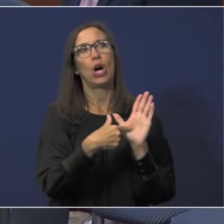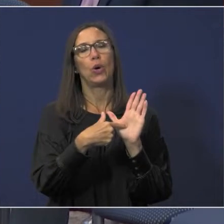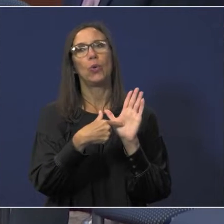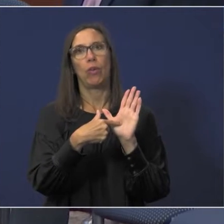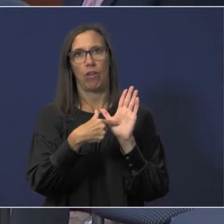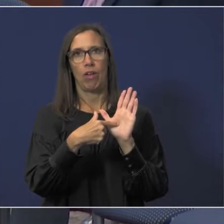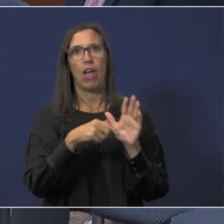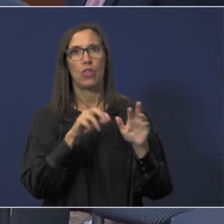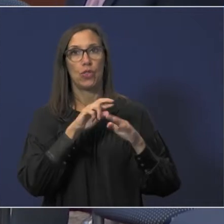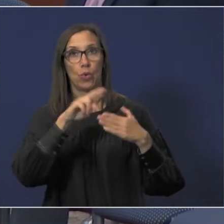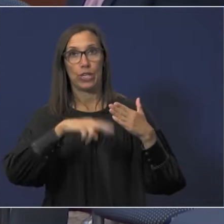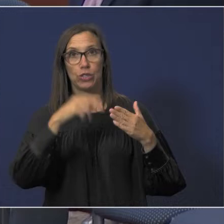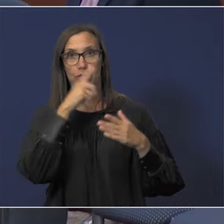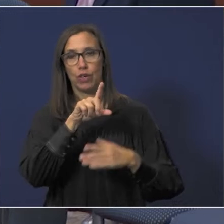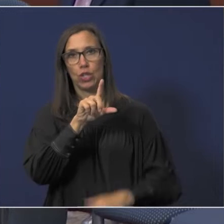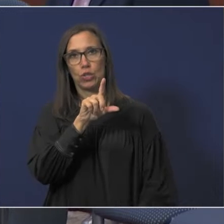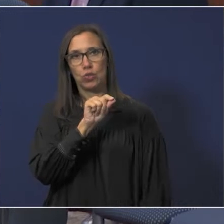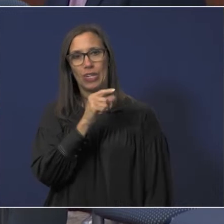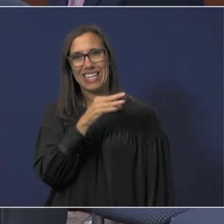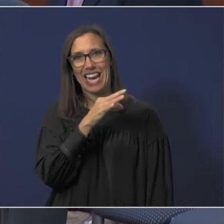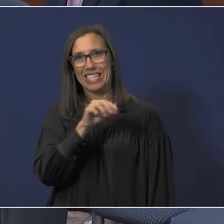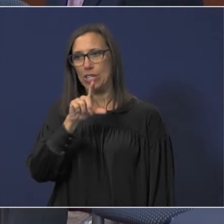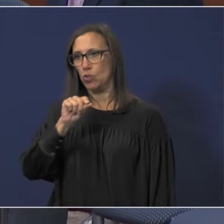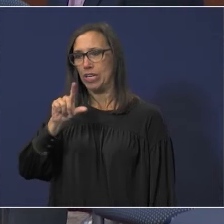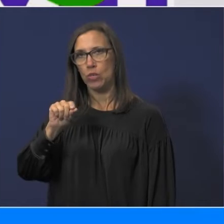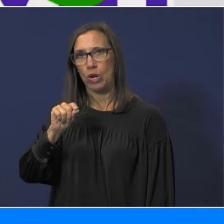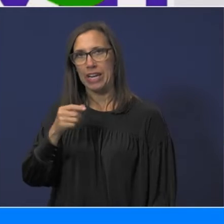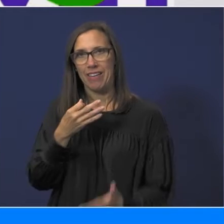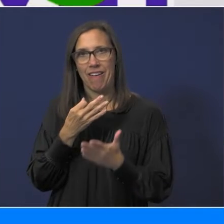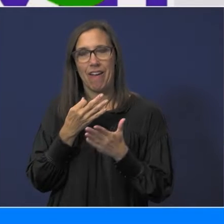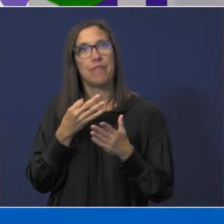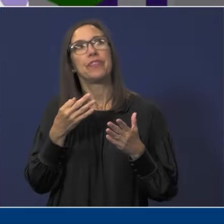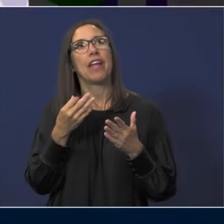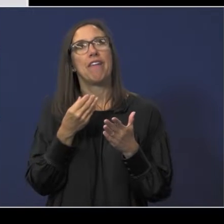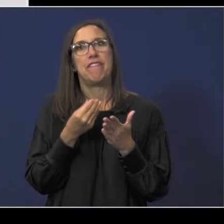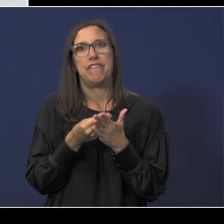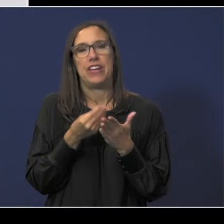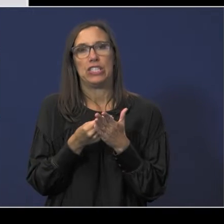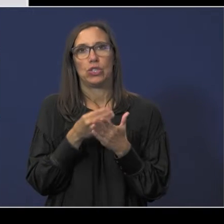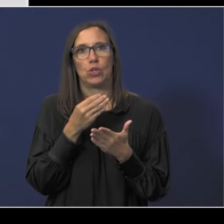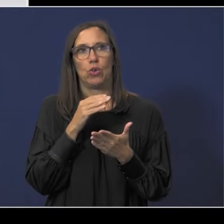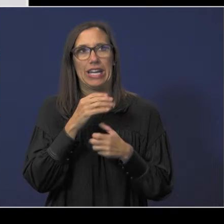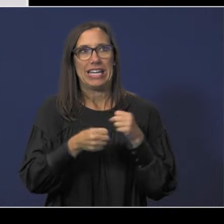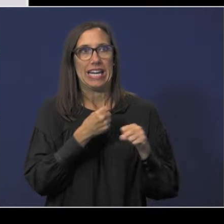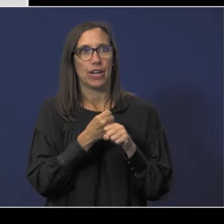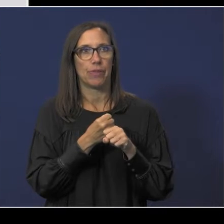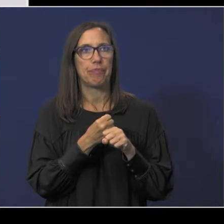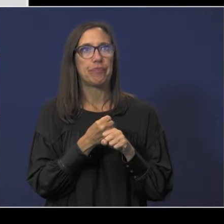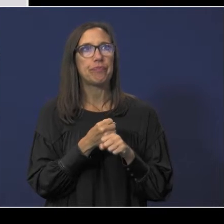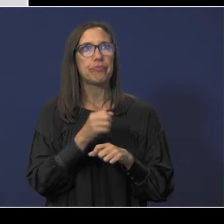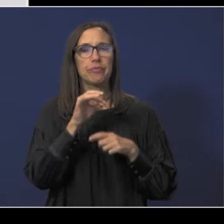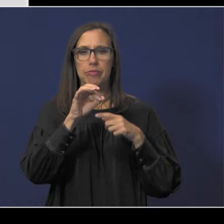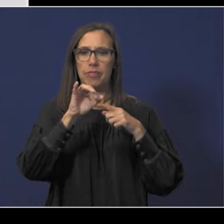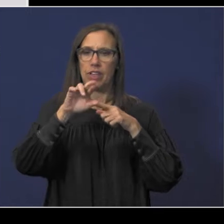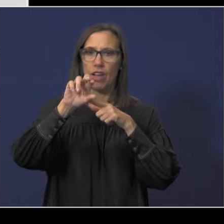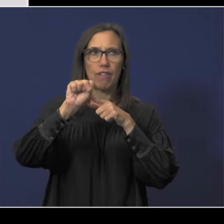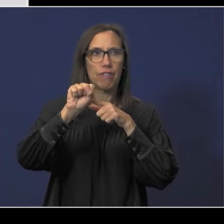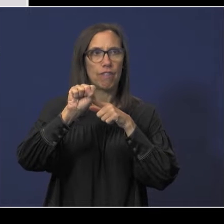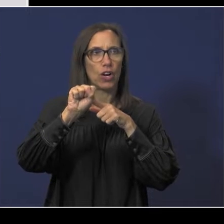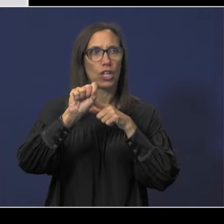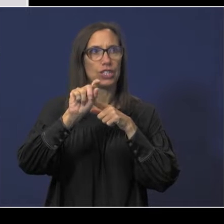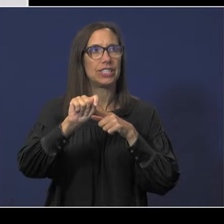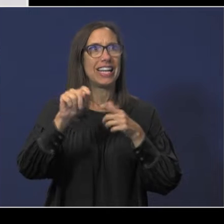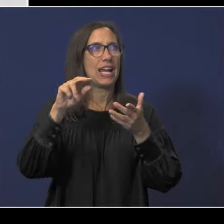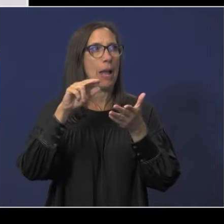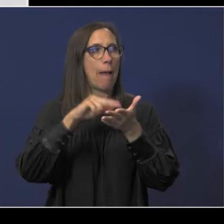rating for the 2019-2020 fiscal year. FIRST stands for Financial Integrity Rating System of Texas. And